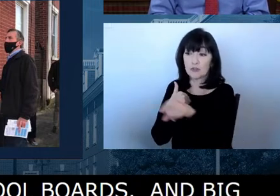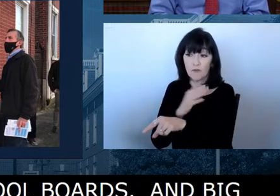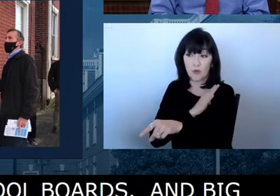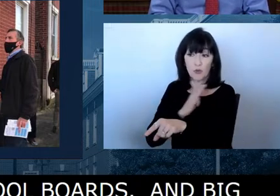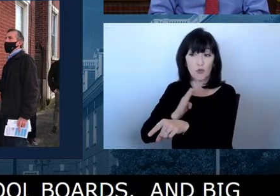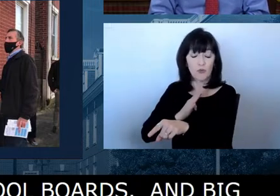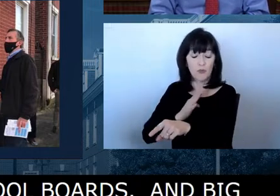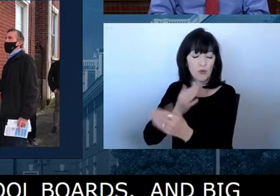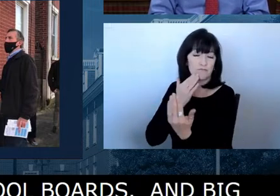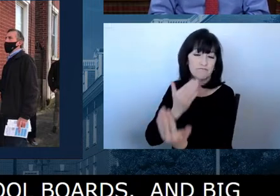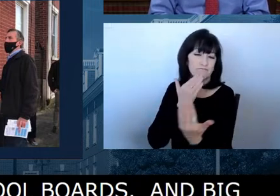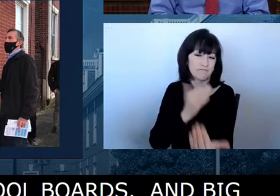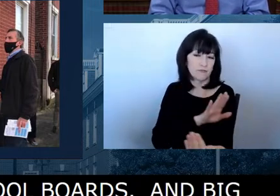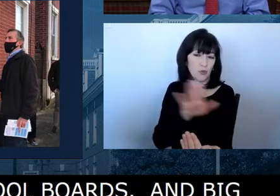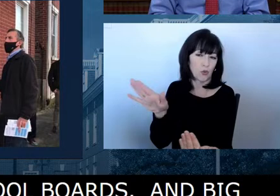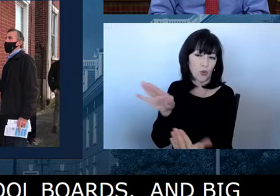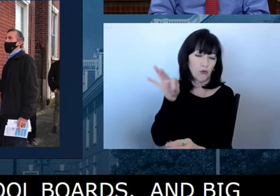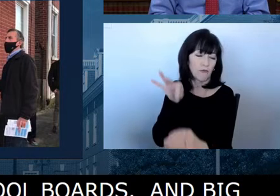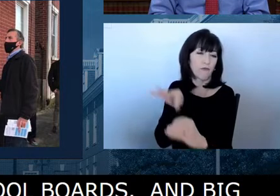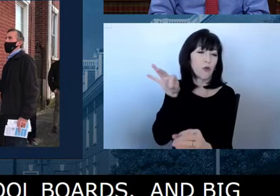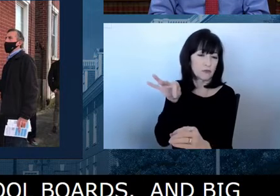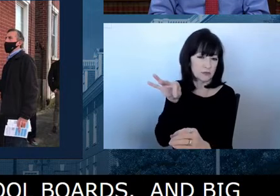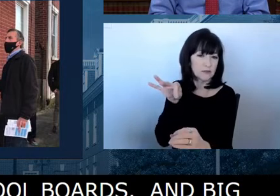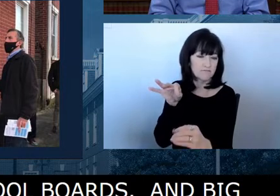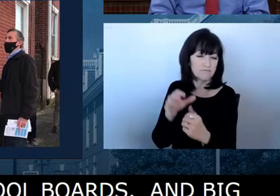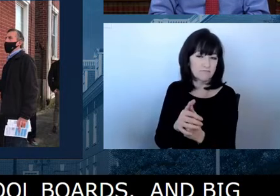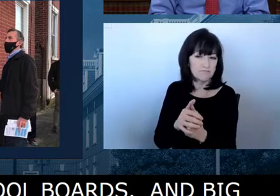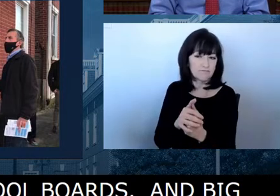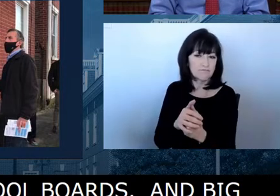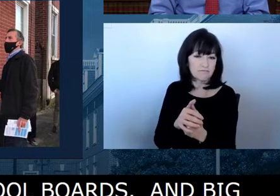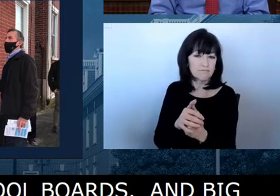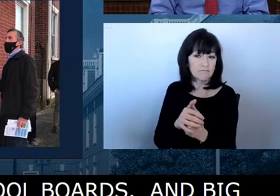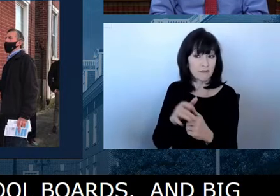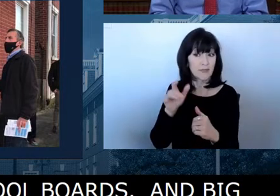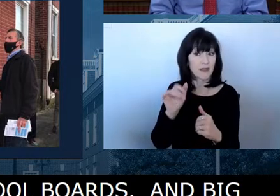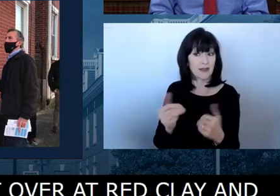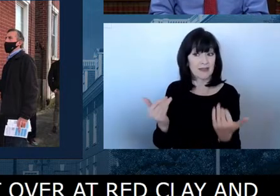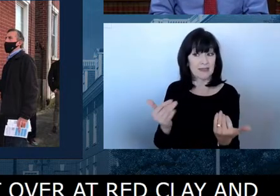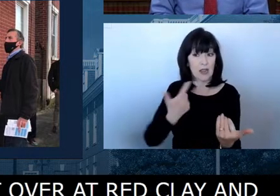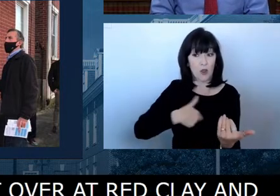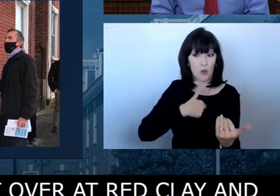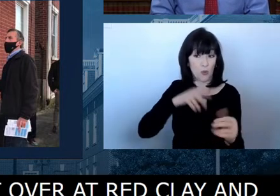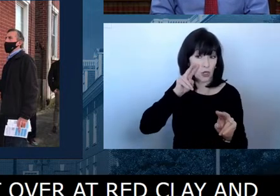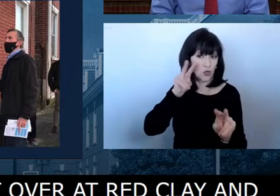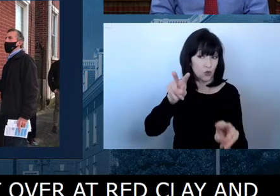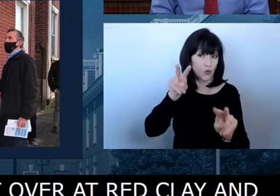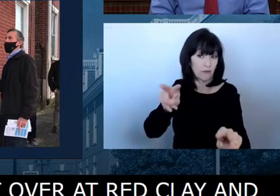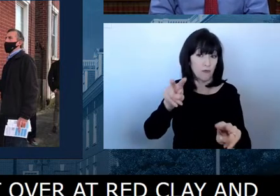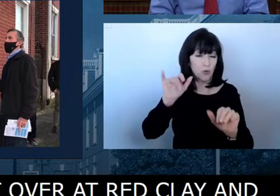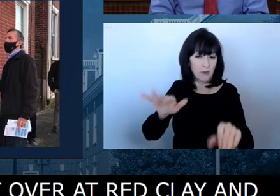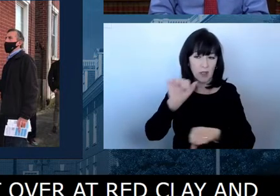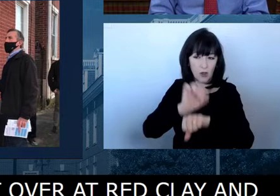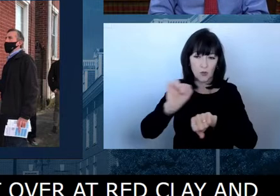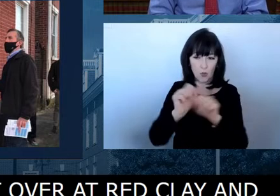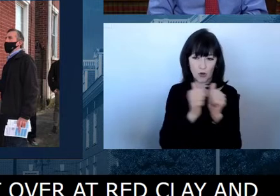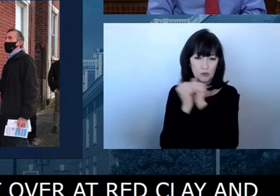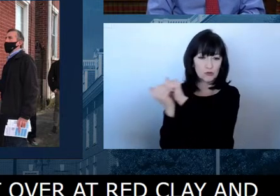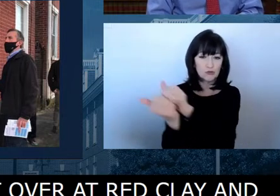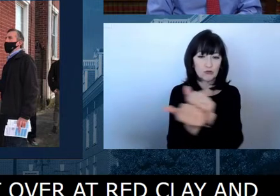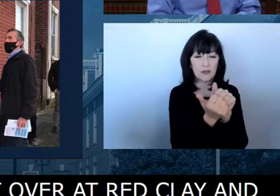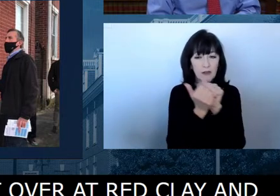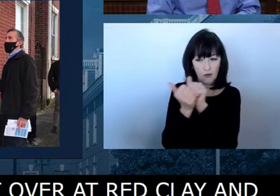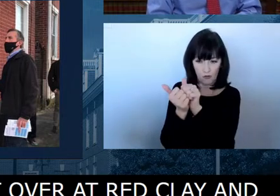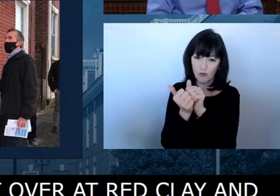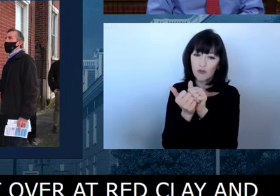votes and for the expected, uh, collaboration that we're going to have over the next, uh, several months and years, uh,